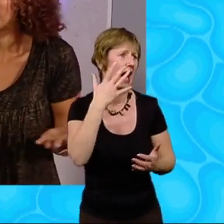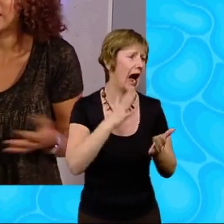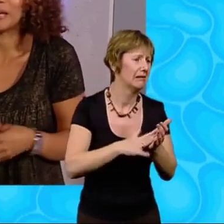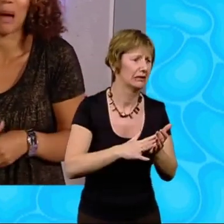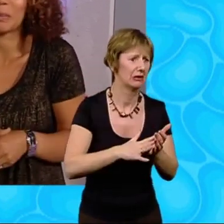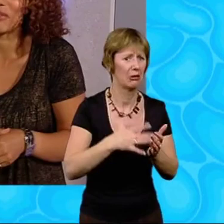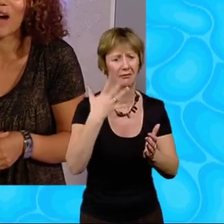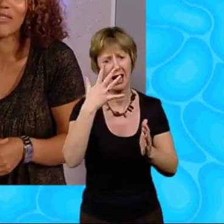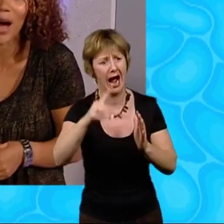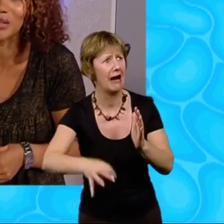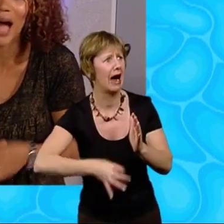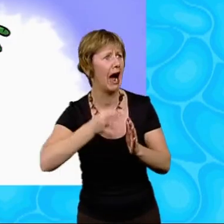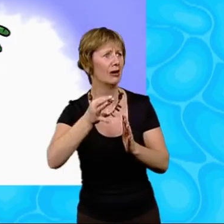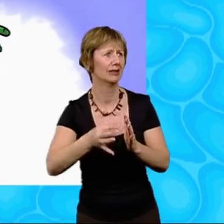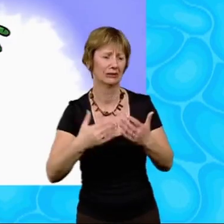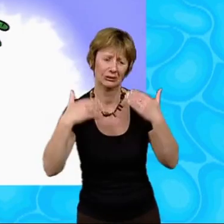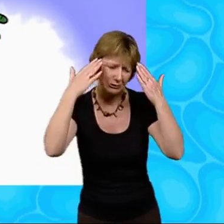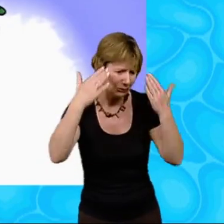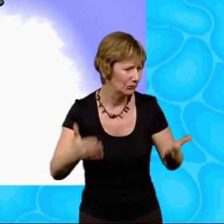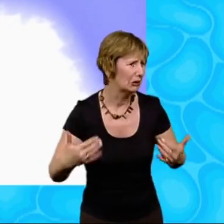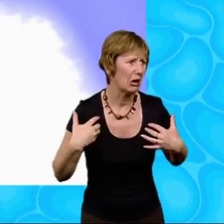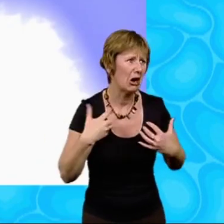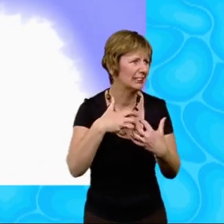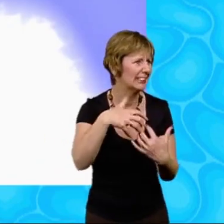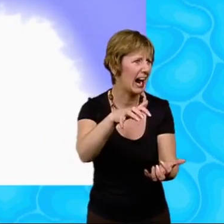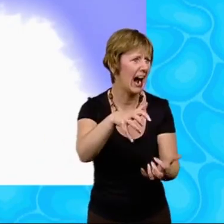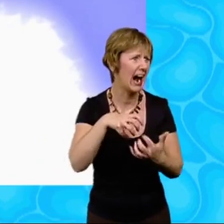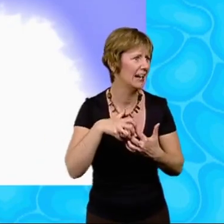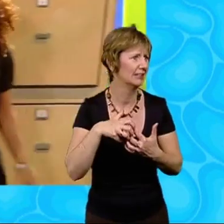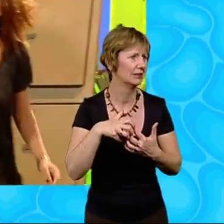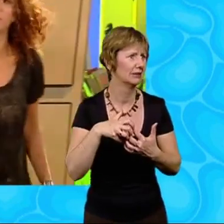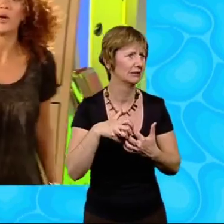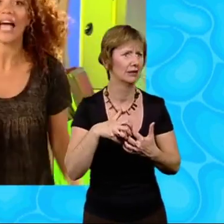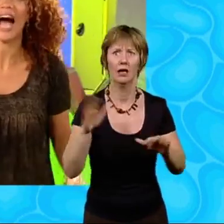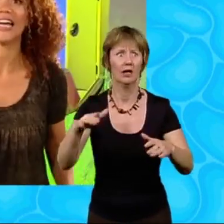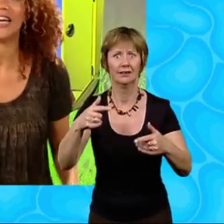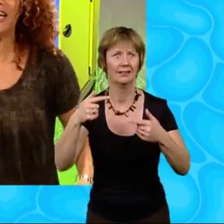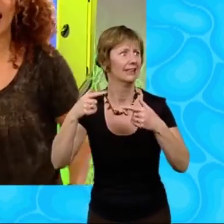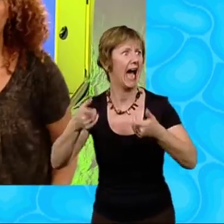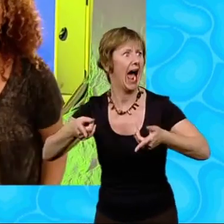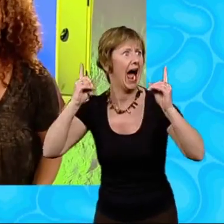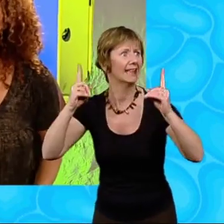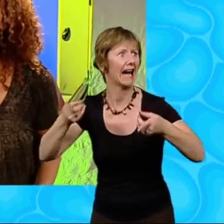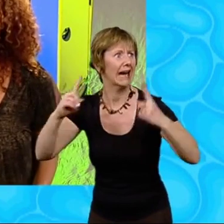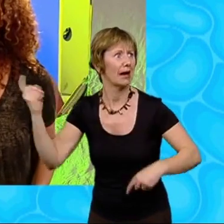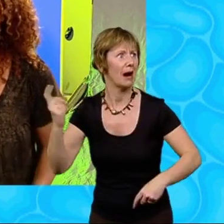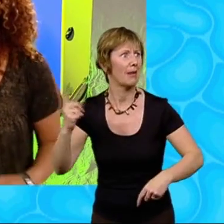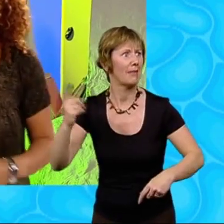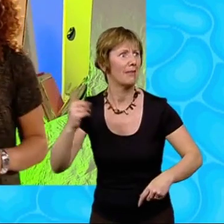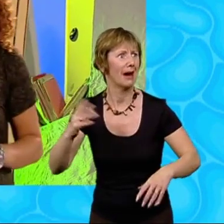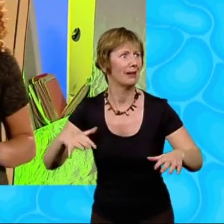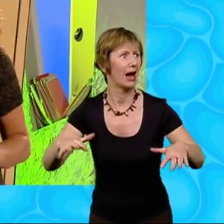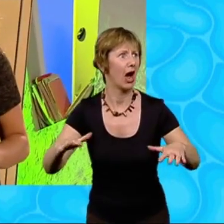minutes, it might be five hours. I have no way of knowing. Quick! Miss Porter, hide! The headmistress is coming!